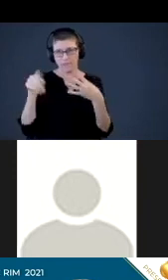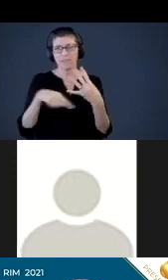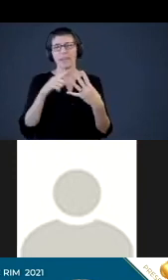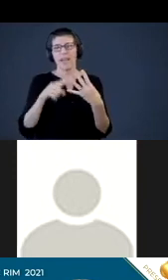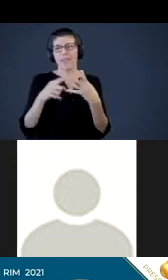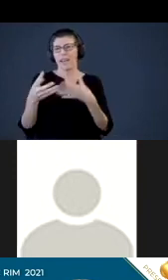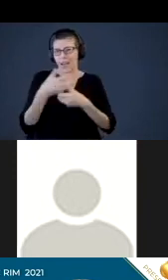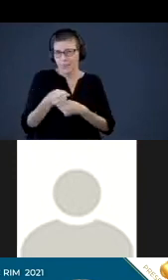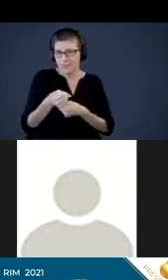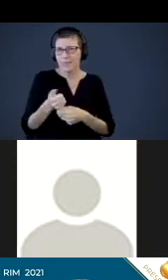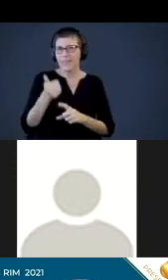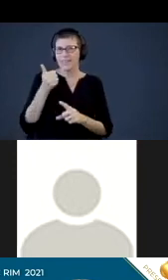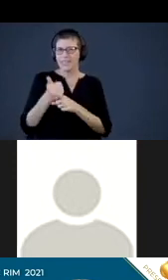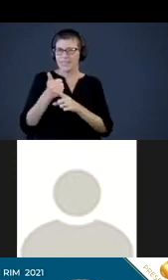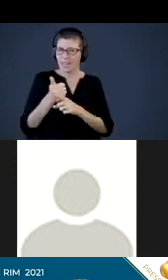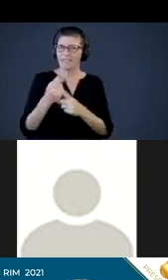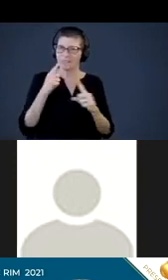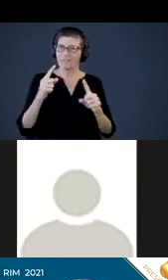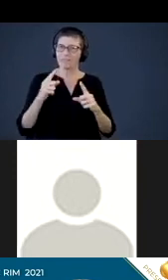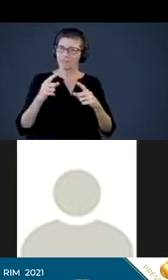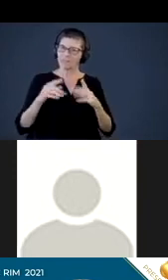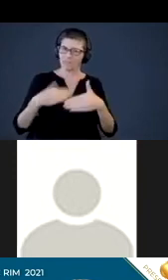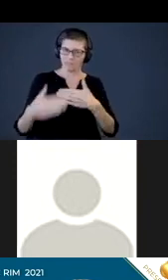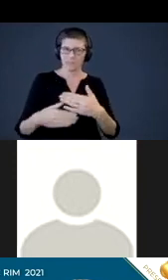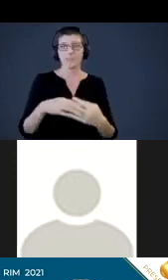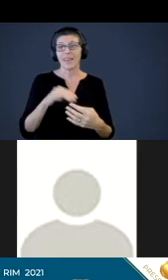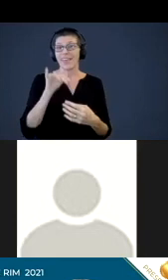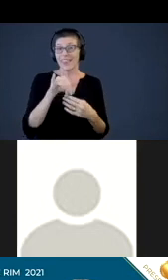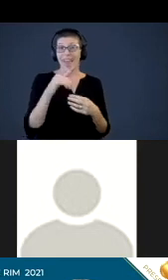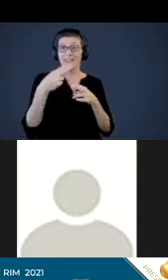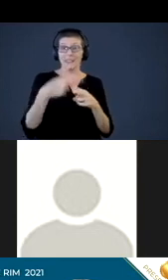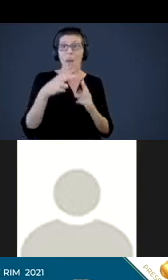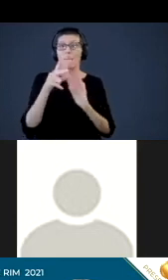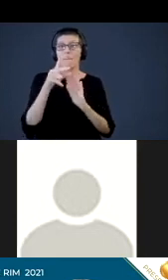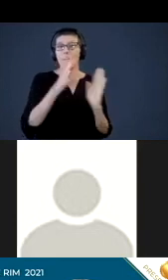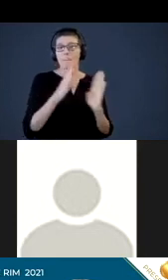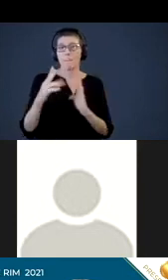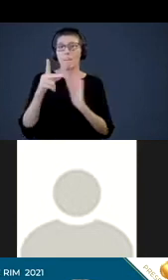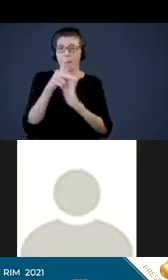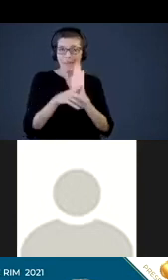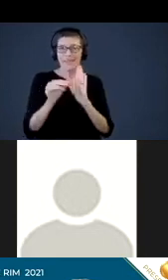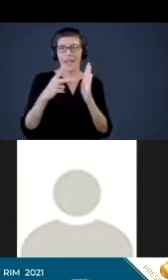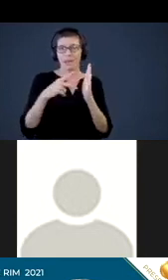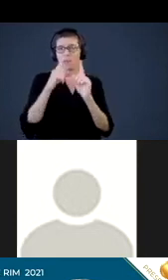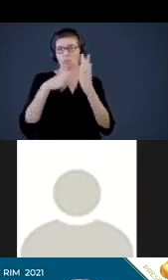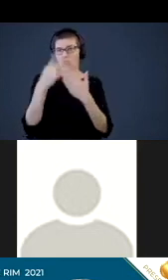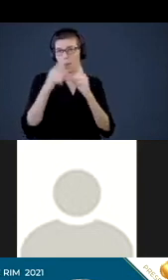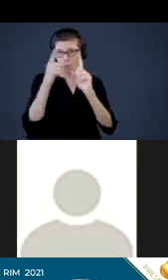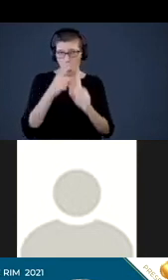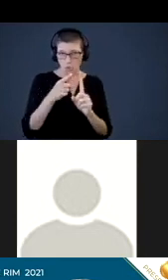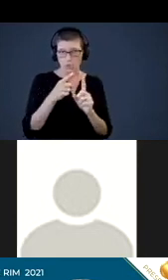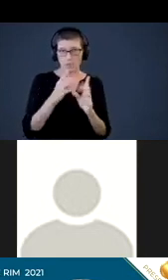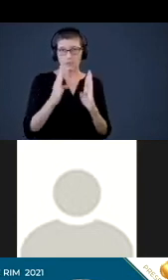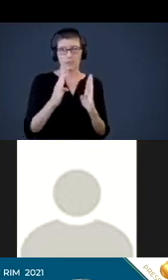self-efficacy. This component of the framework is referred to the policy and program goals. The final section of the